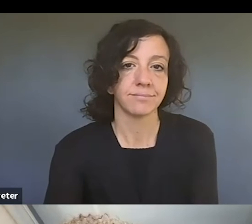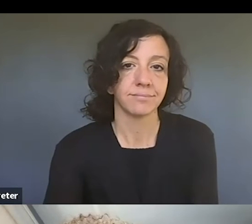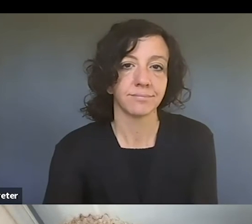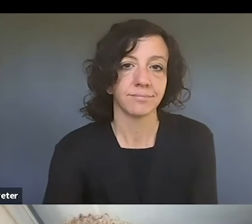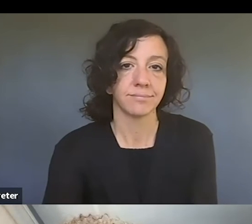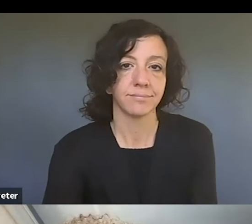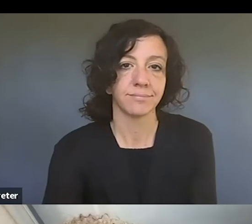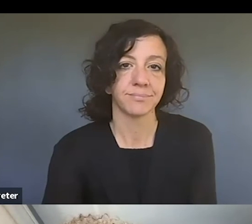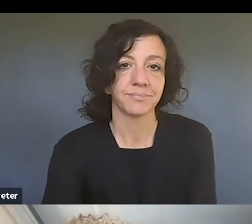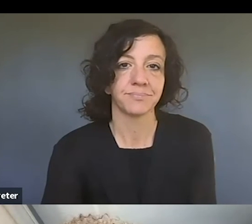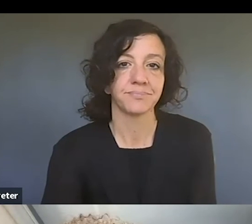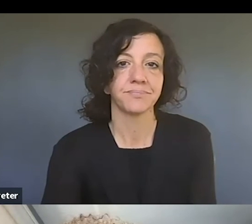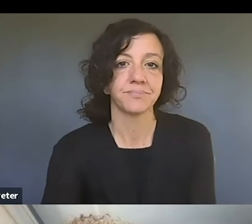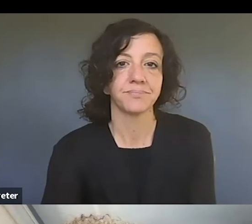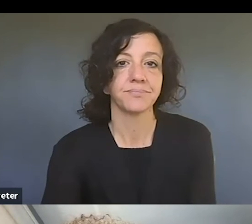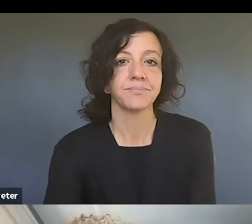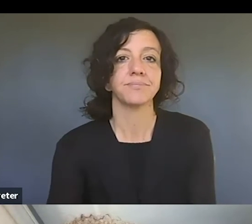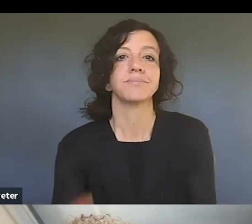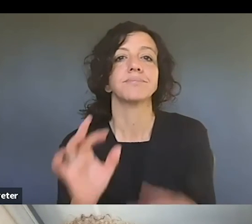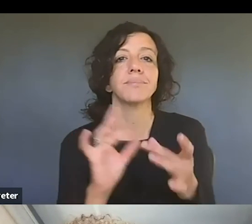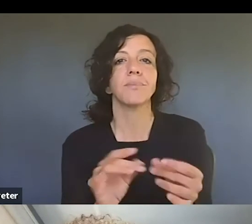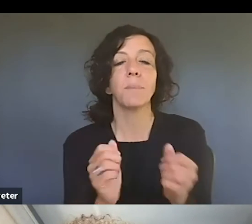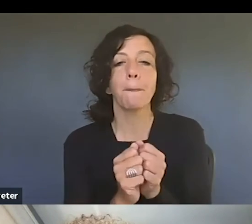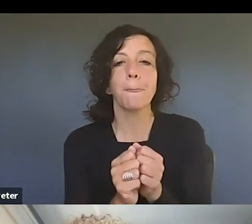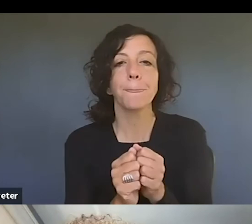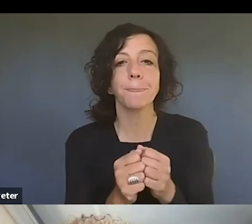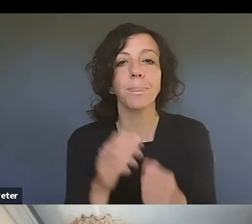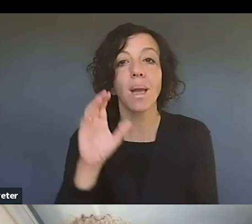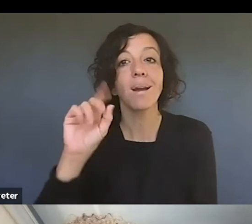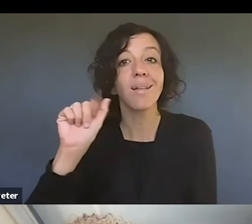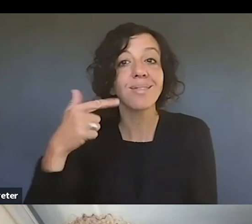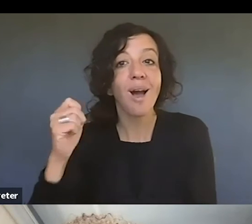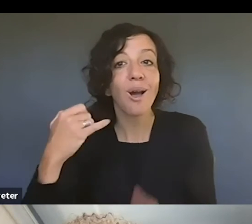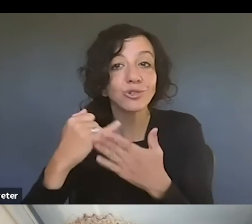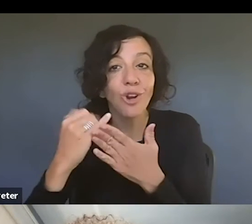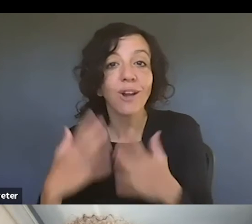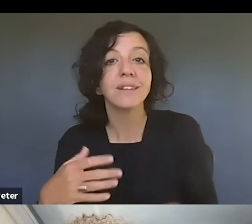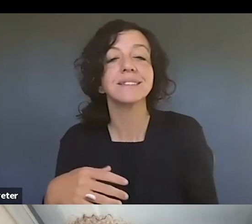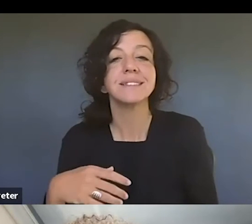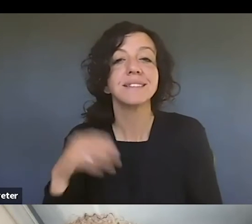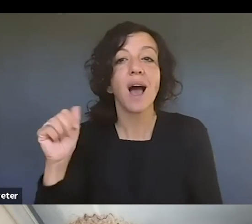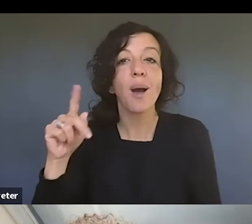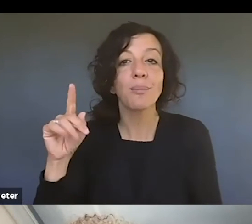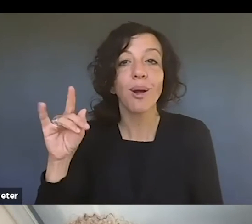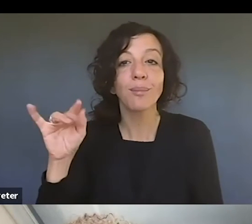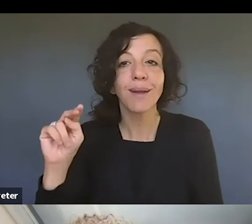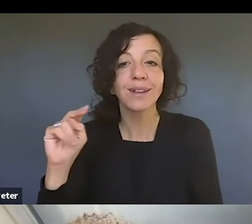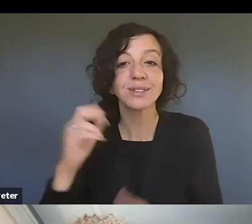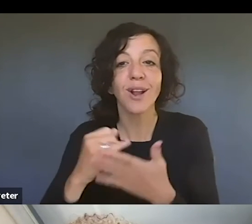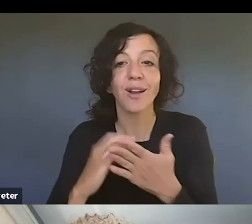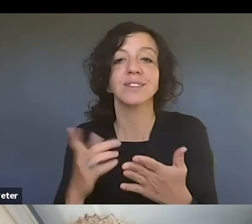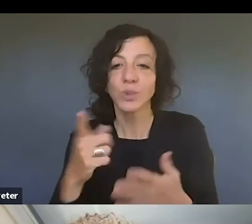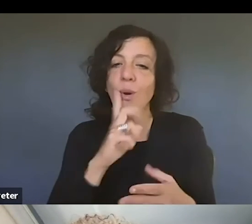of folks like appropriation artists and collage artists, yeah, mean, fair use is what you're